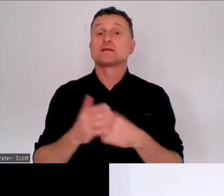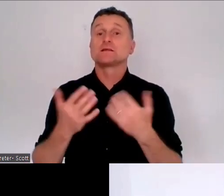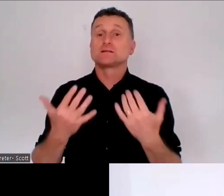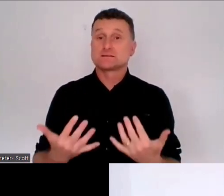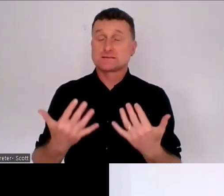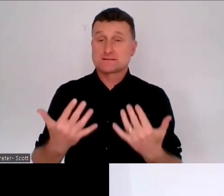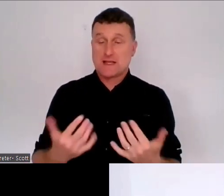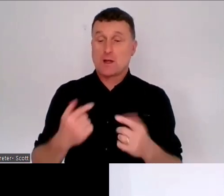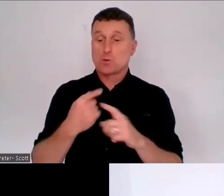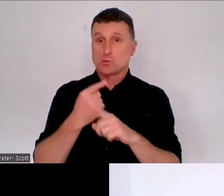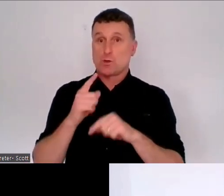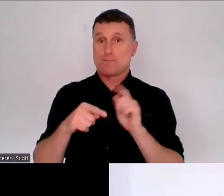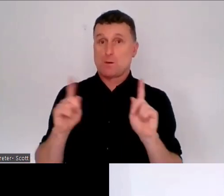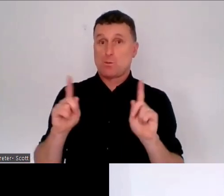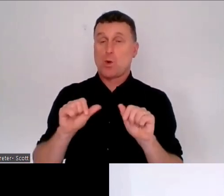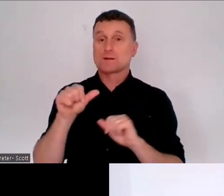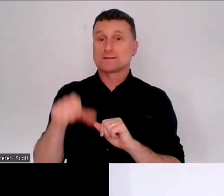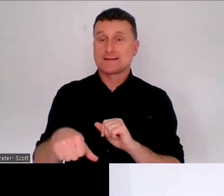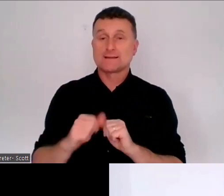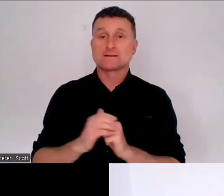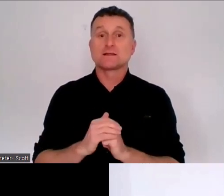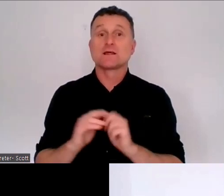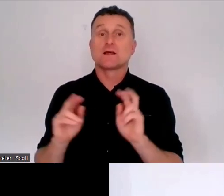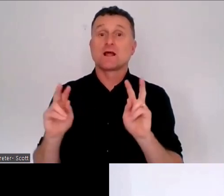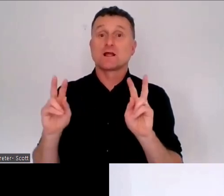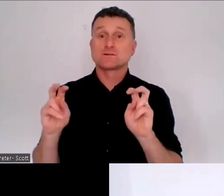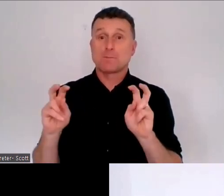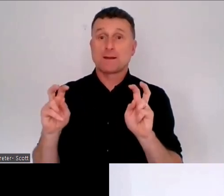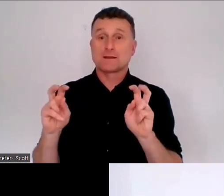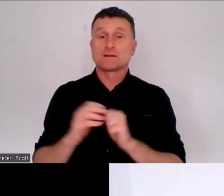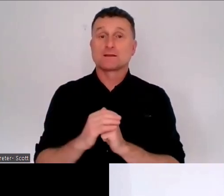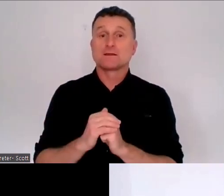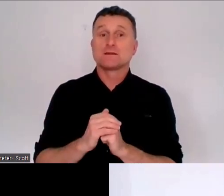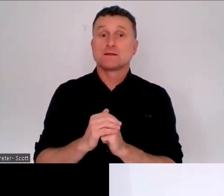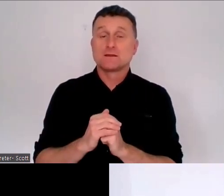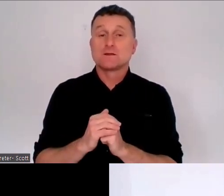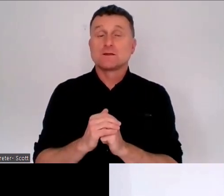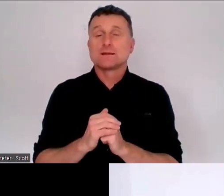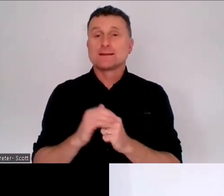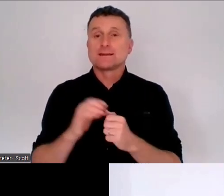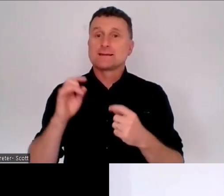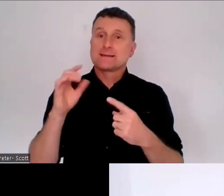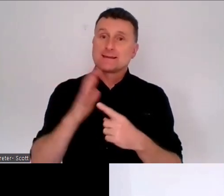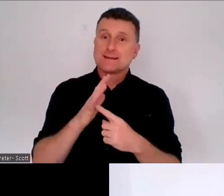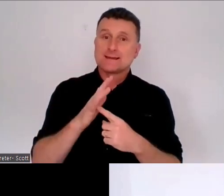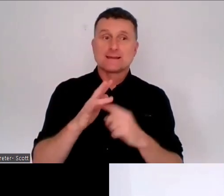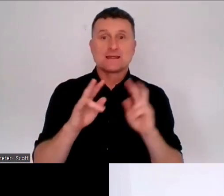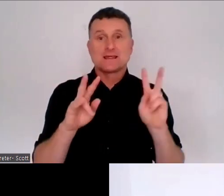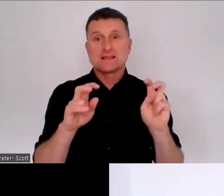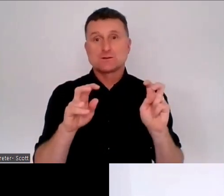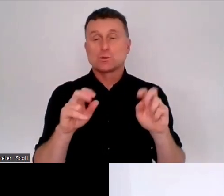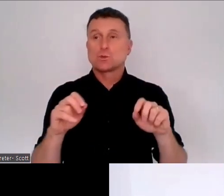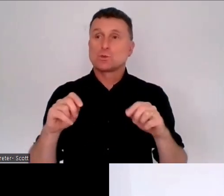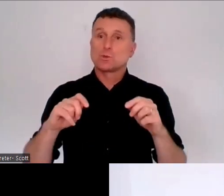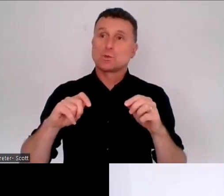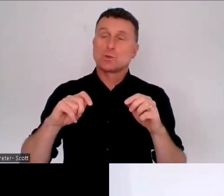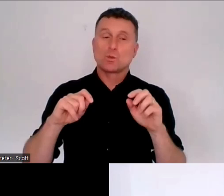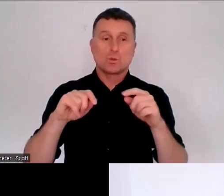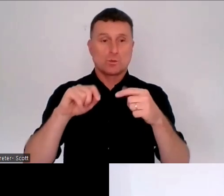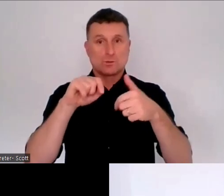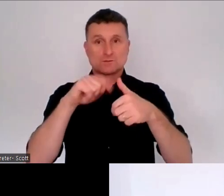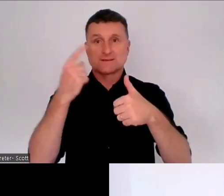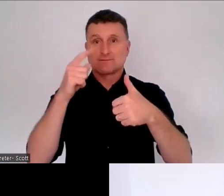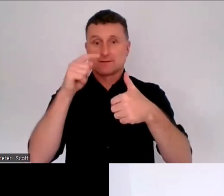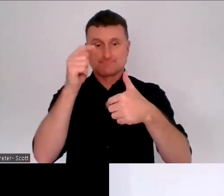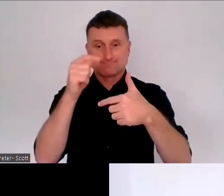webinar, which is going over some of the key topics and issues that we address in the preliminary issues